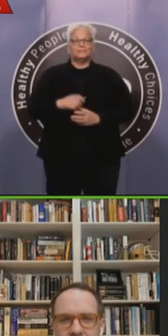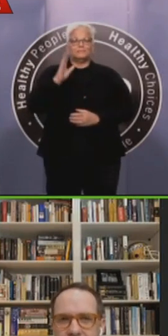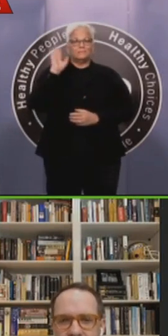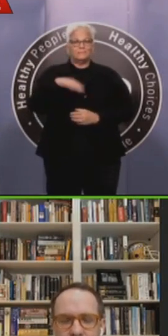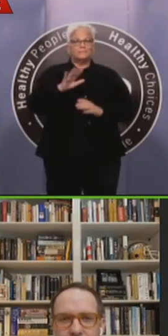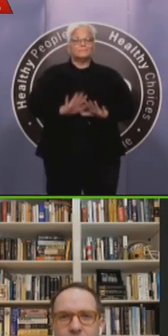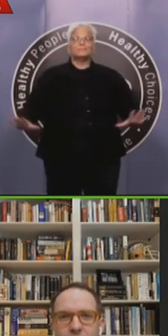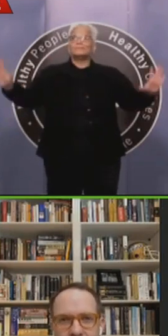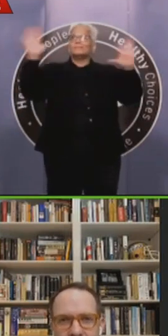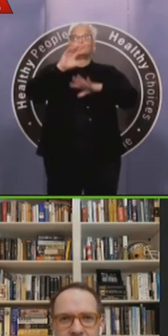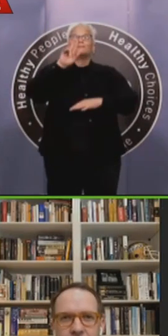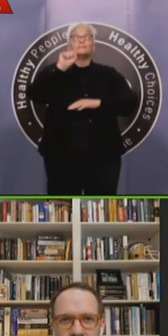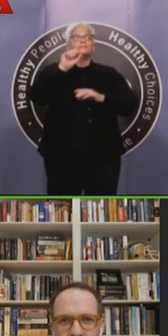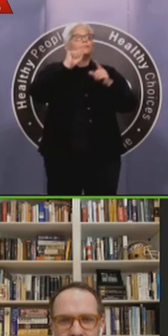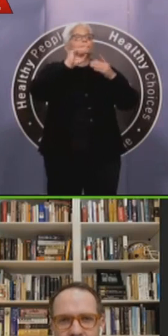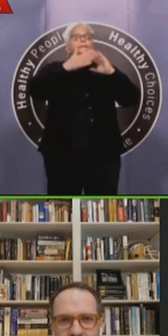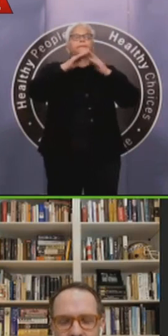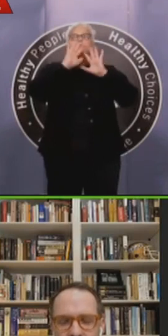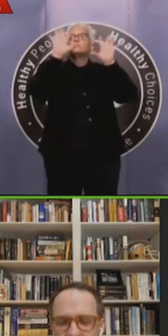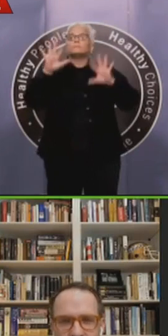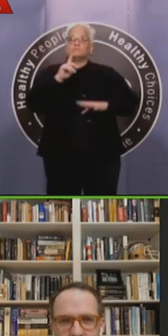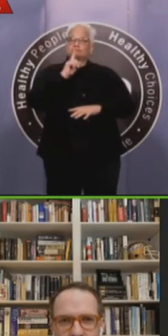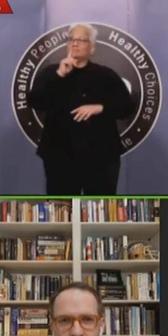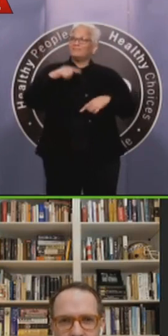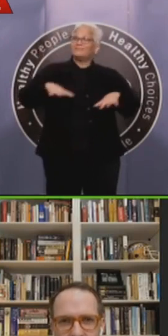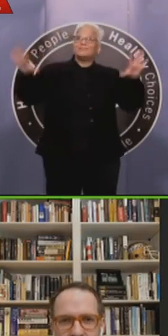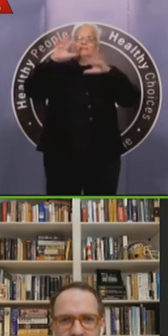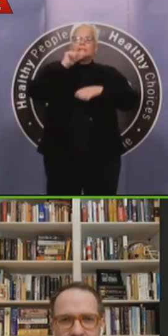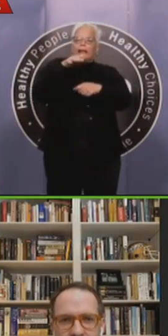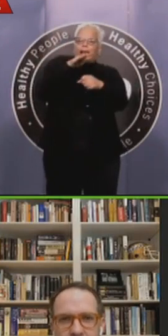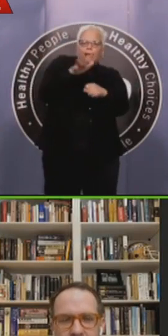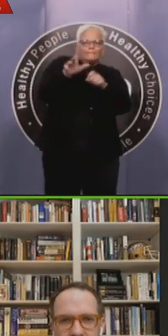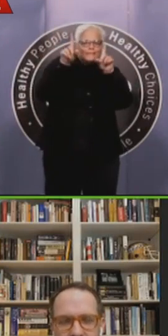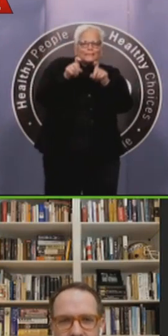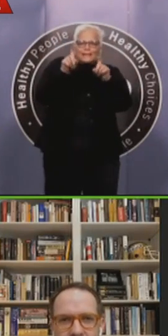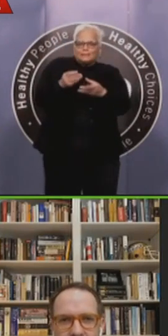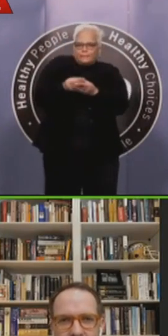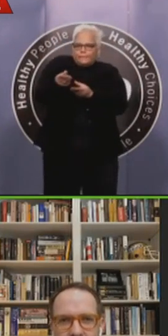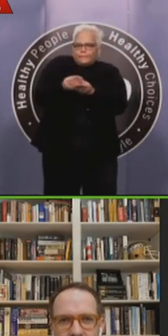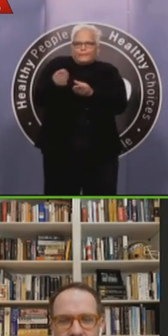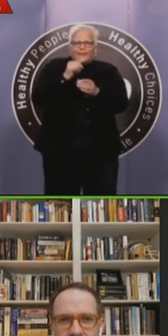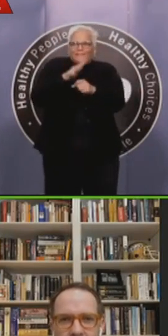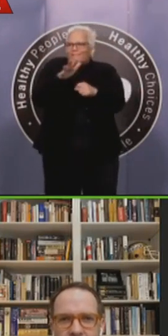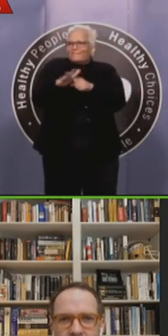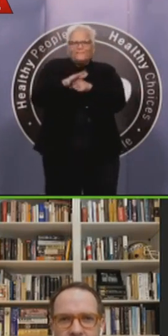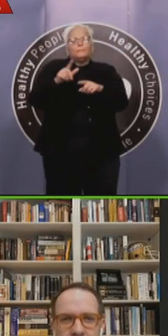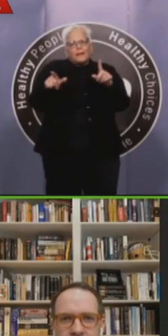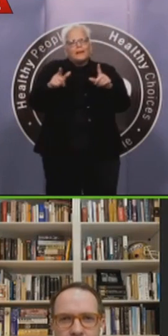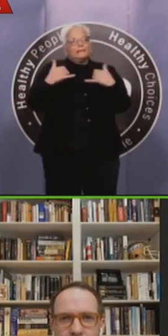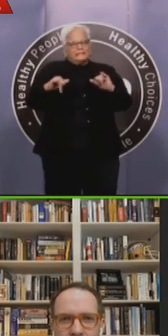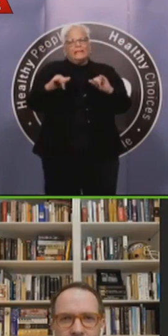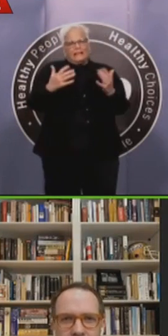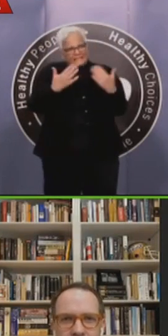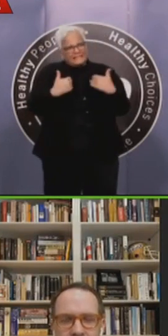and that's not the fault of somebody, uh, which seems to be the game that gets played. Um, it's a matter of